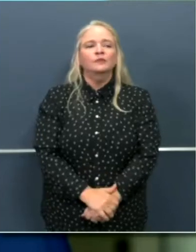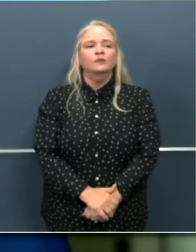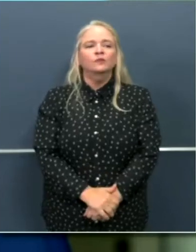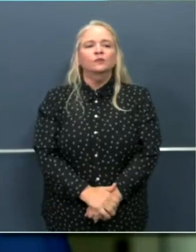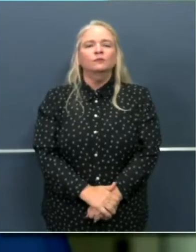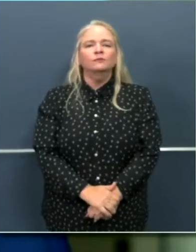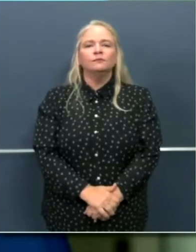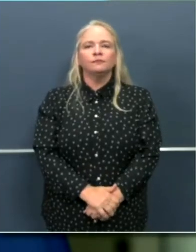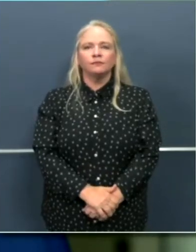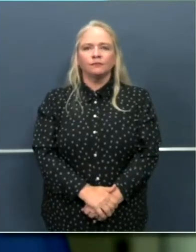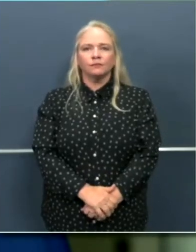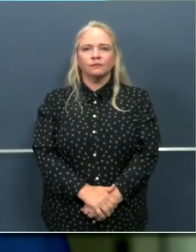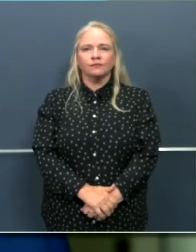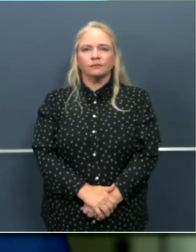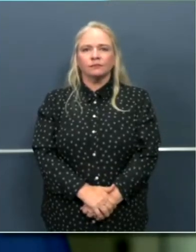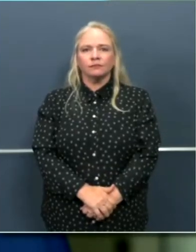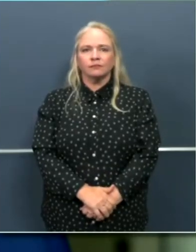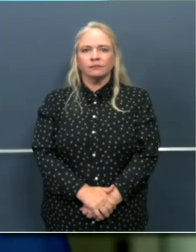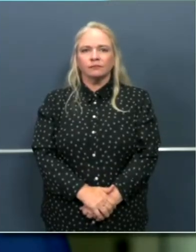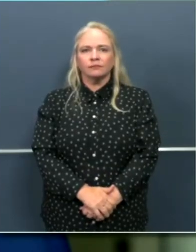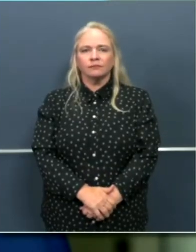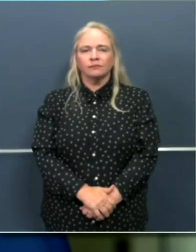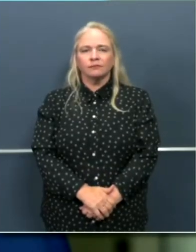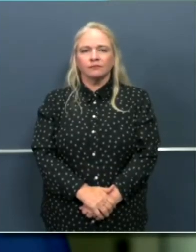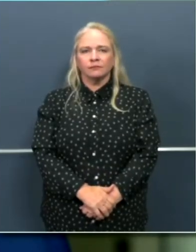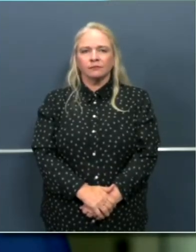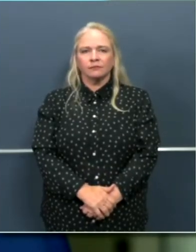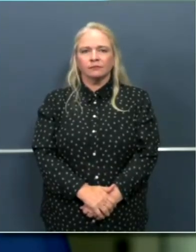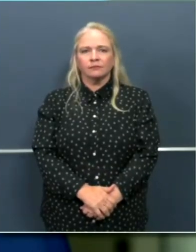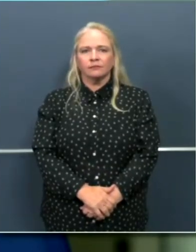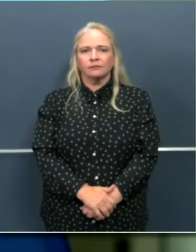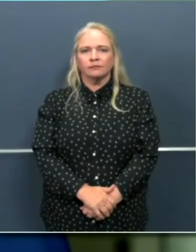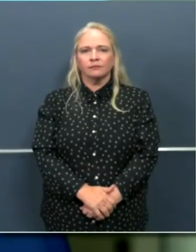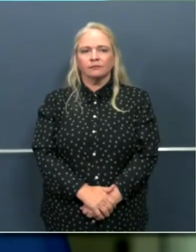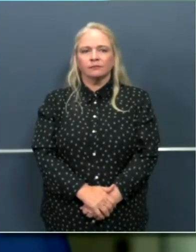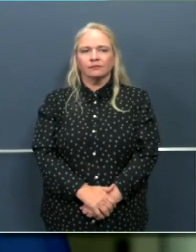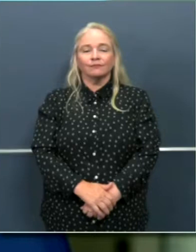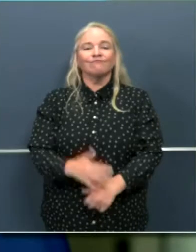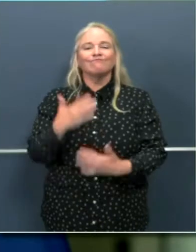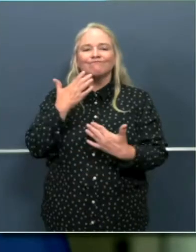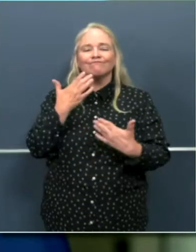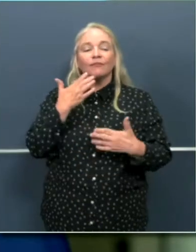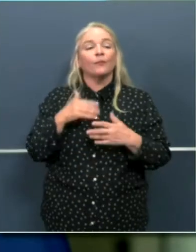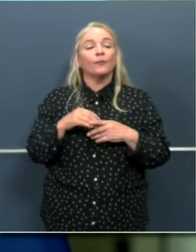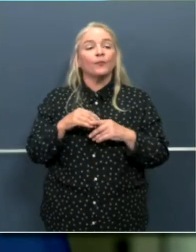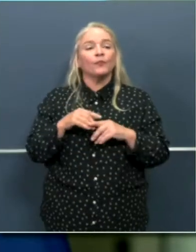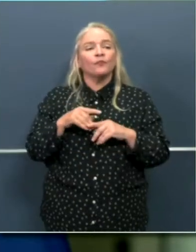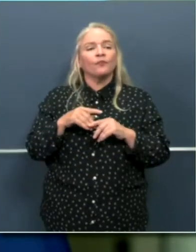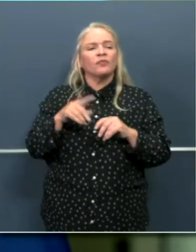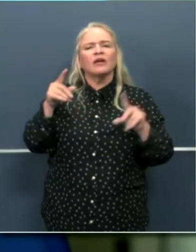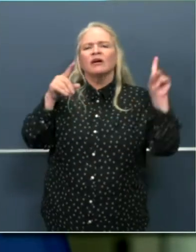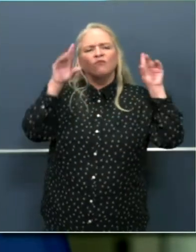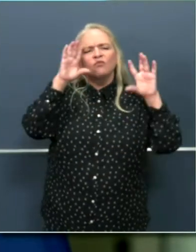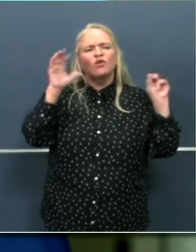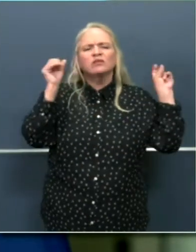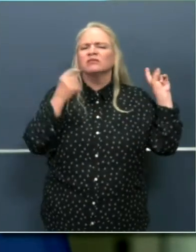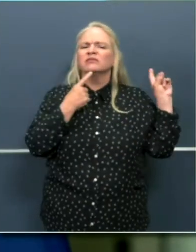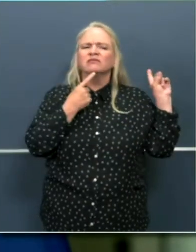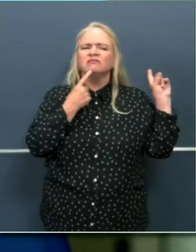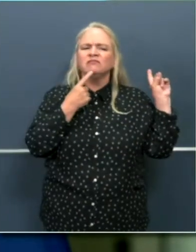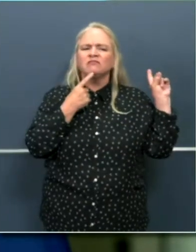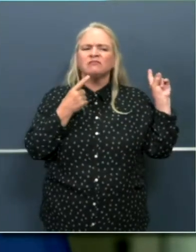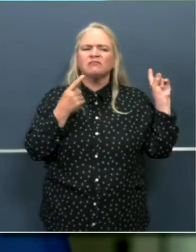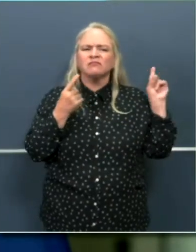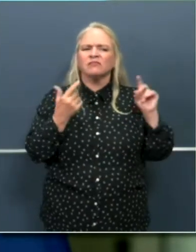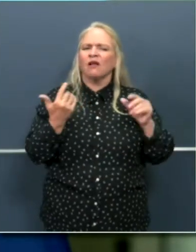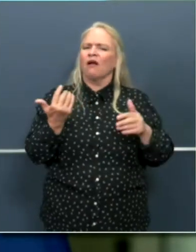Hey governor, thanks for taking our questions. The president has been talking a lot about reopening schools. He suggested today